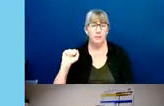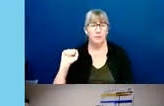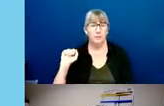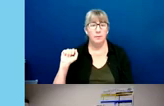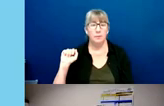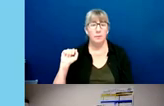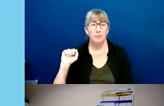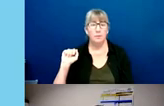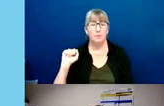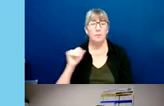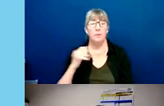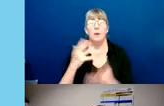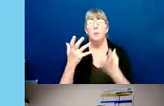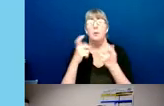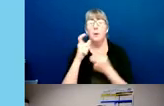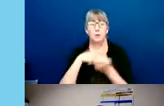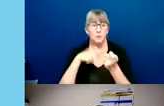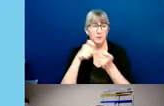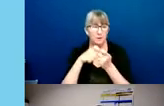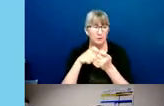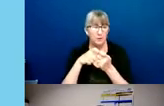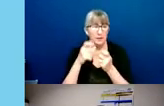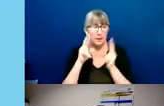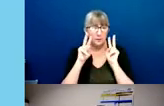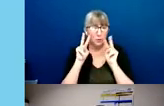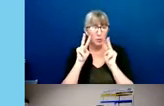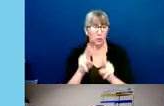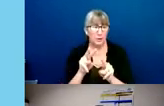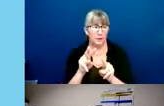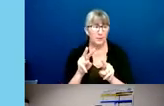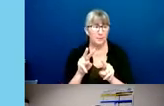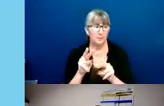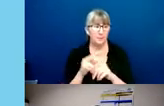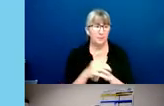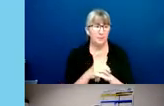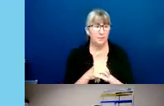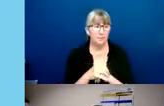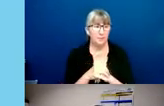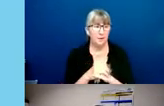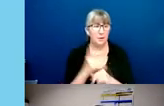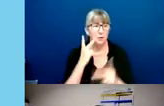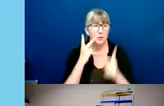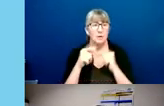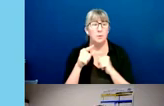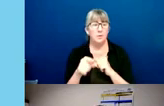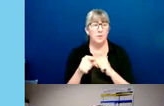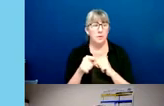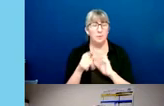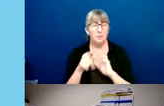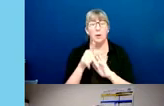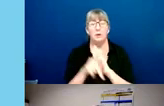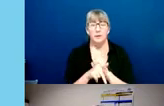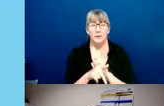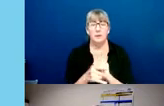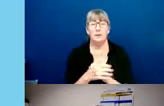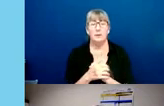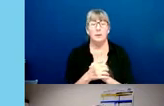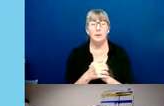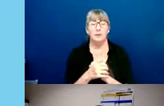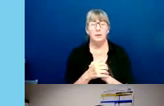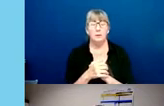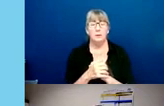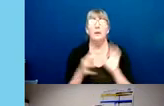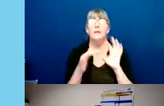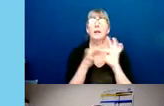We also want to specifically draw your attention to the glossary that's included with this policy. By necessity, the language and accountability